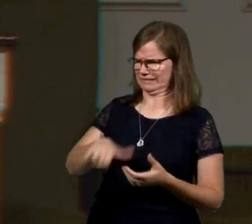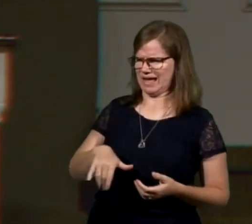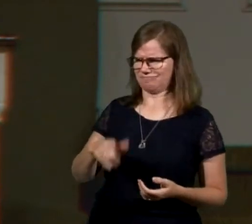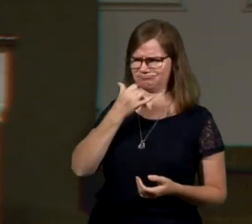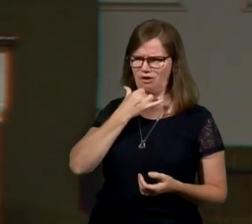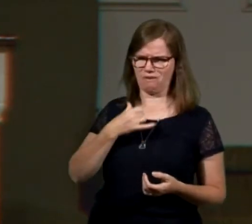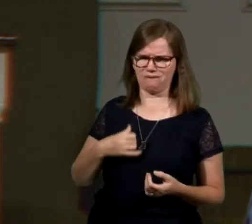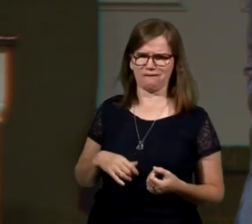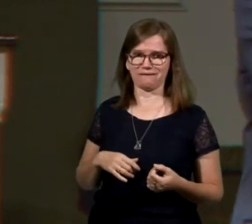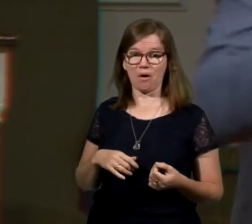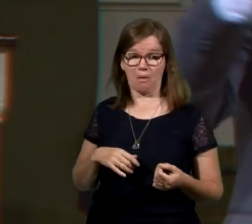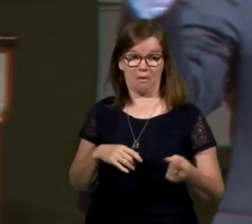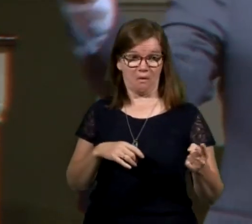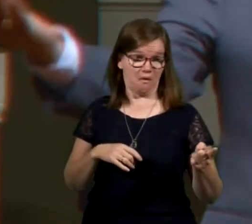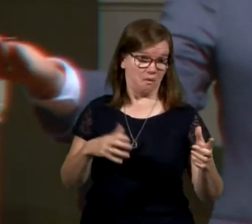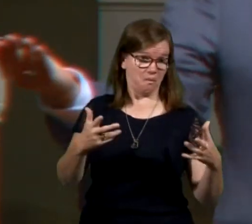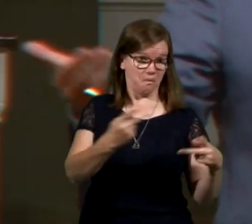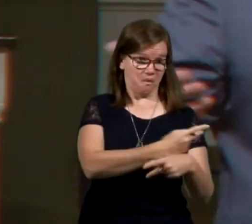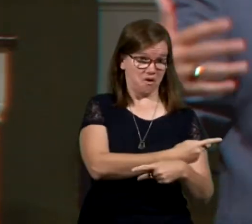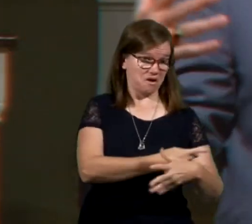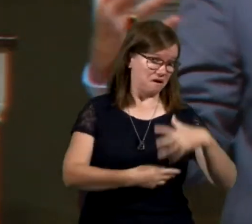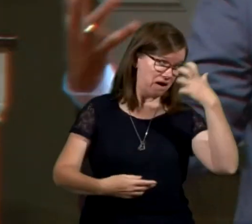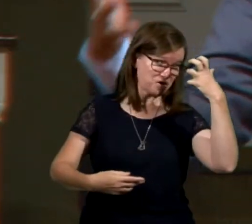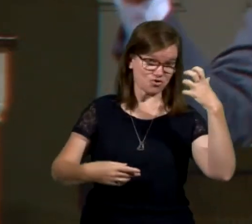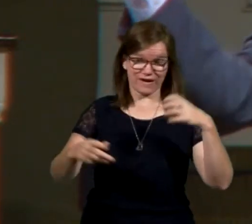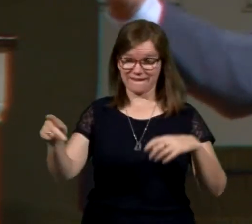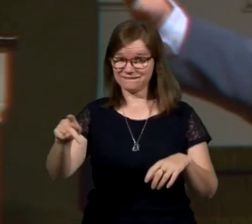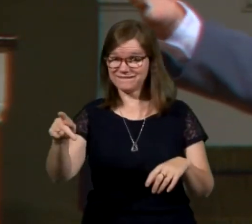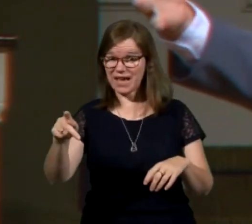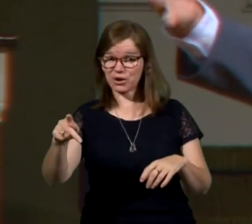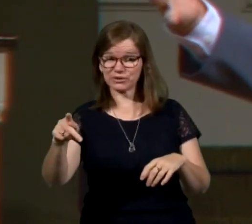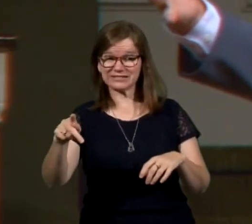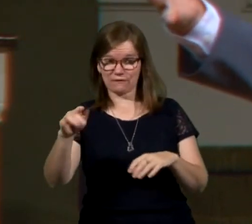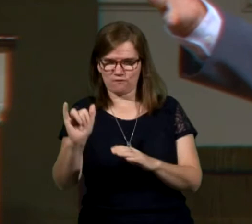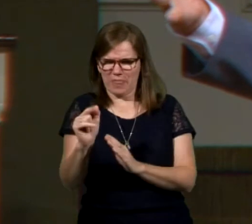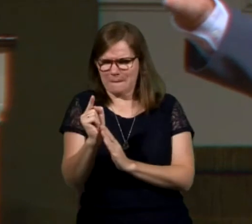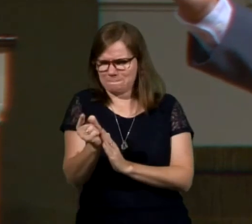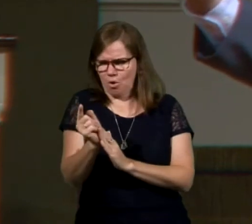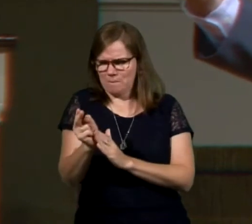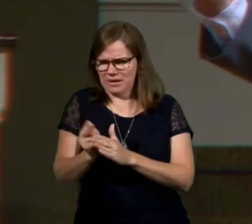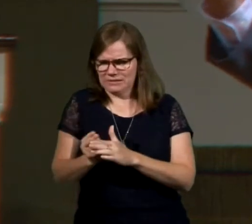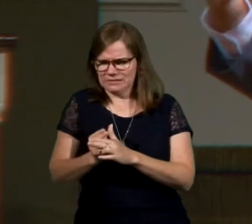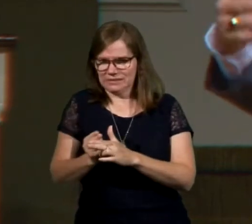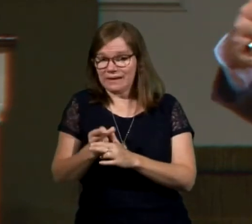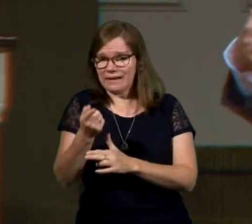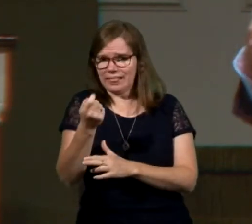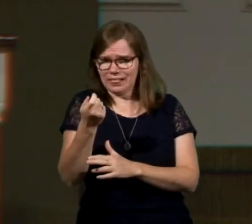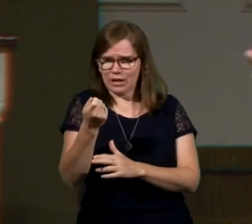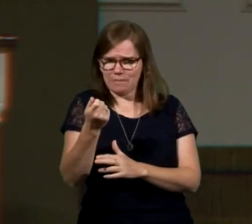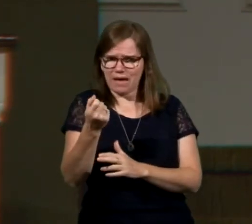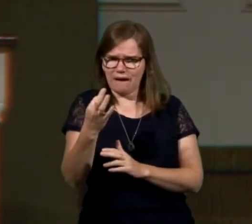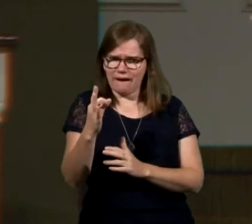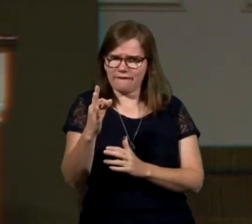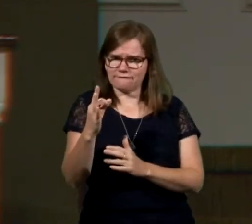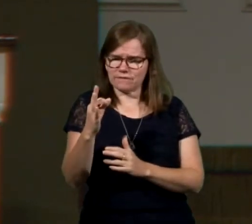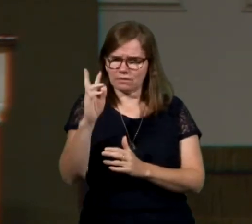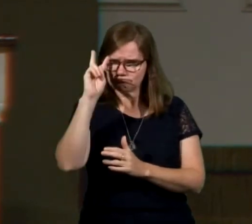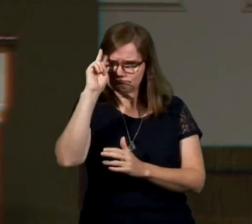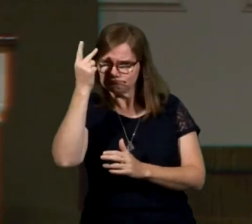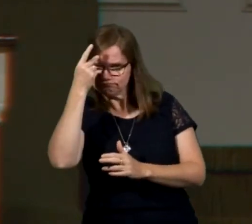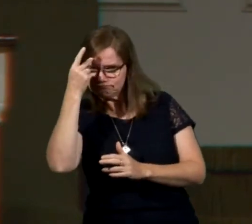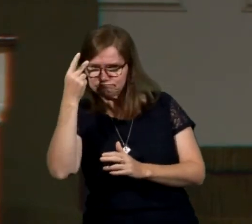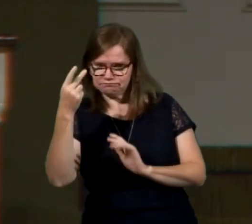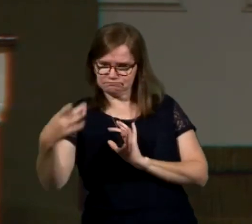And they get even angrier. And the Pharisees, for that moment of time, are having a little bit of a change of heart